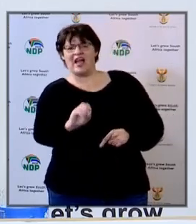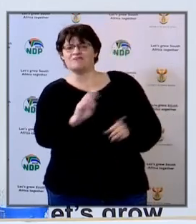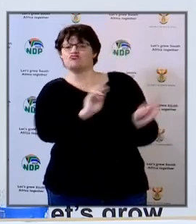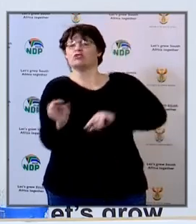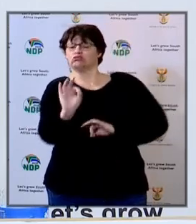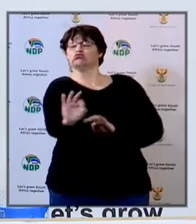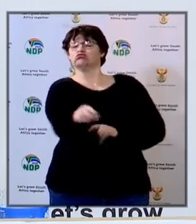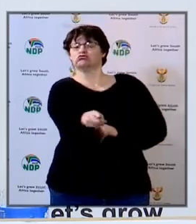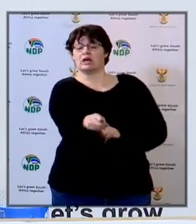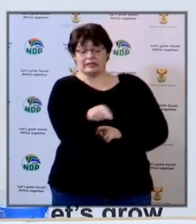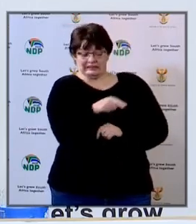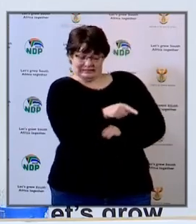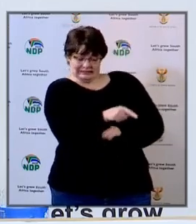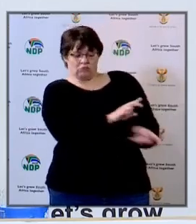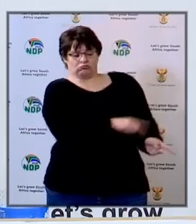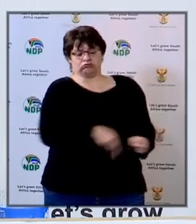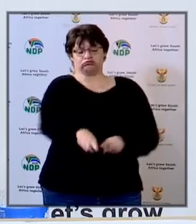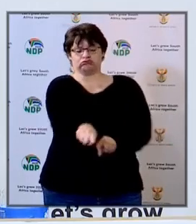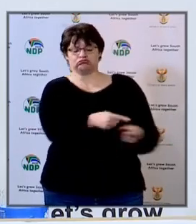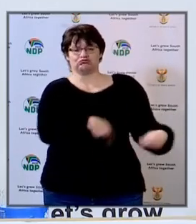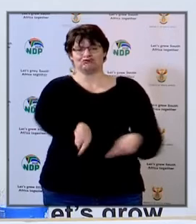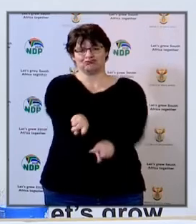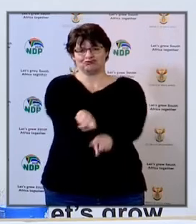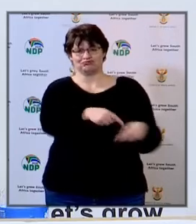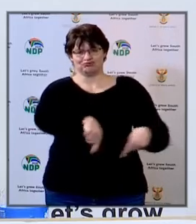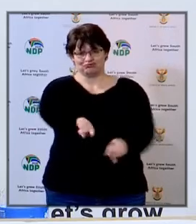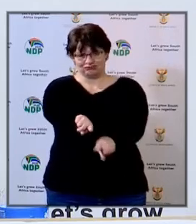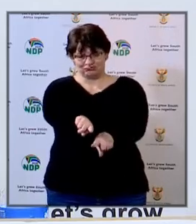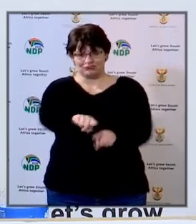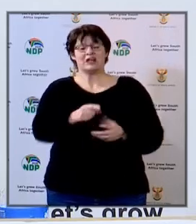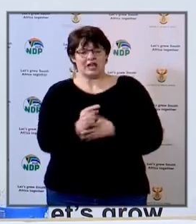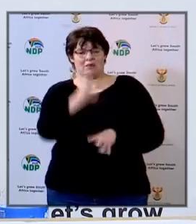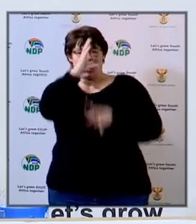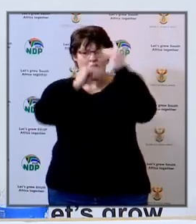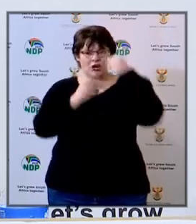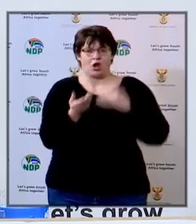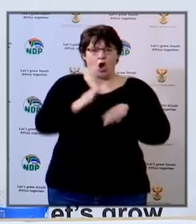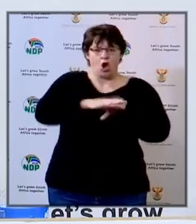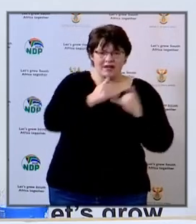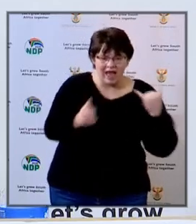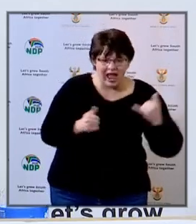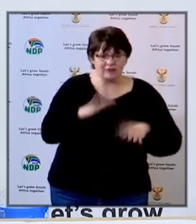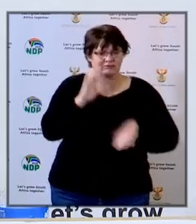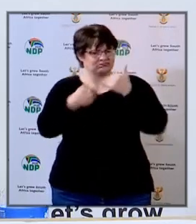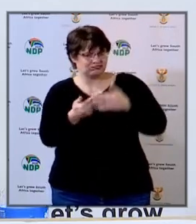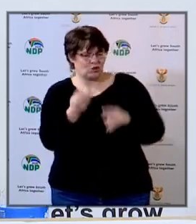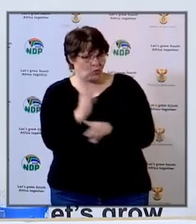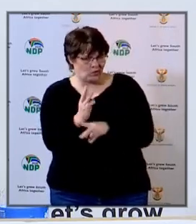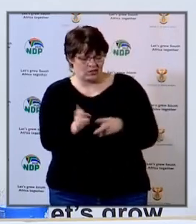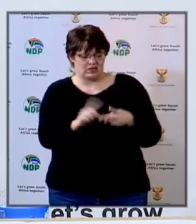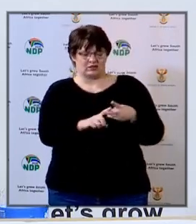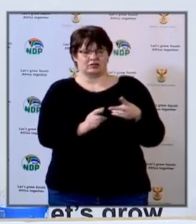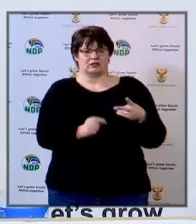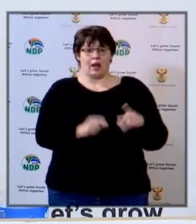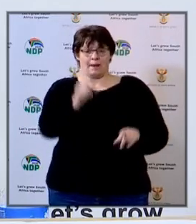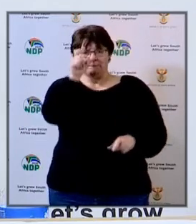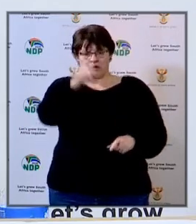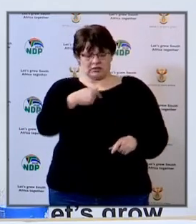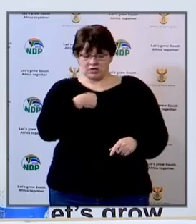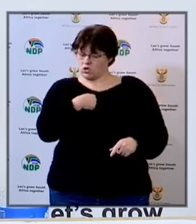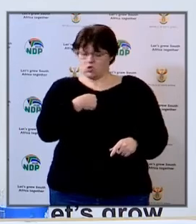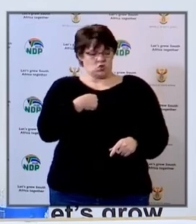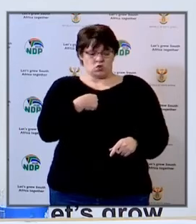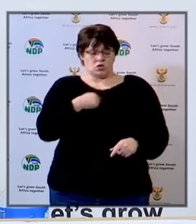distancing set measures and requirements. The teaching and learning programs provided online will continue, and parents who are